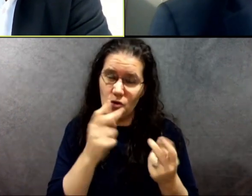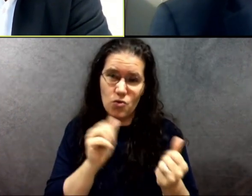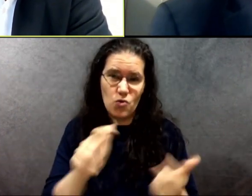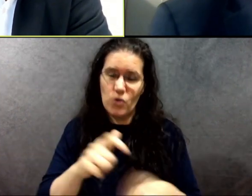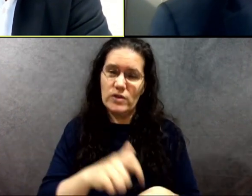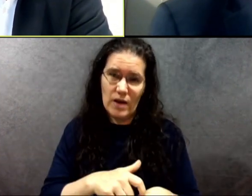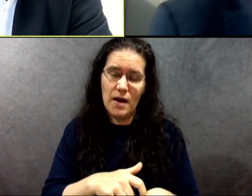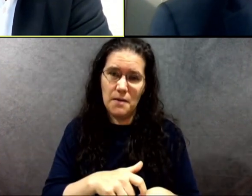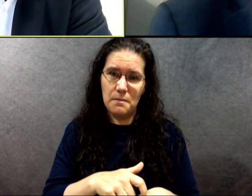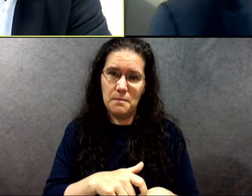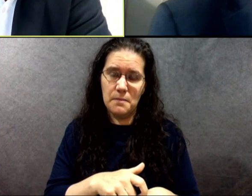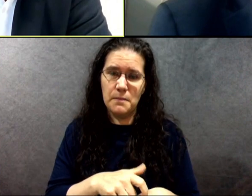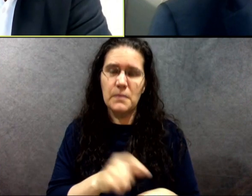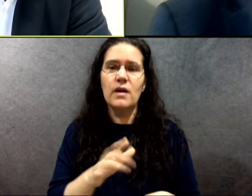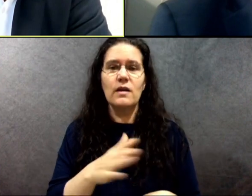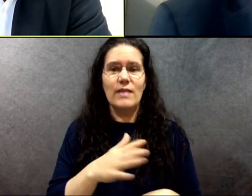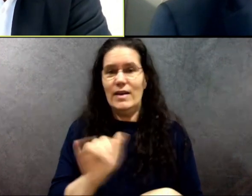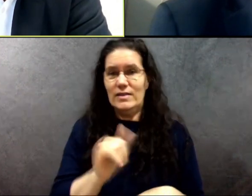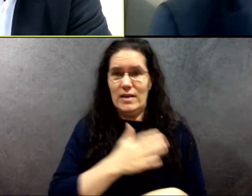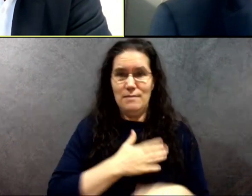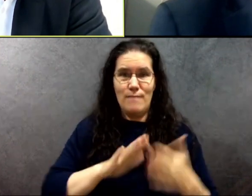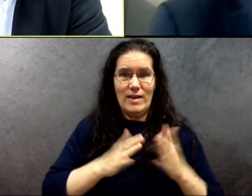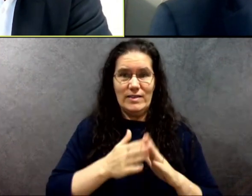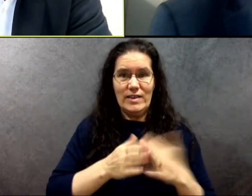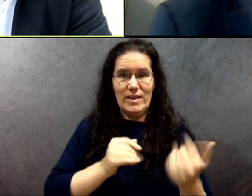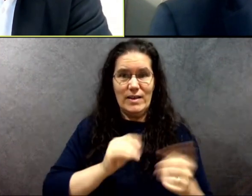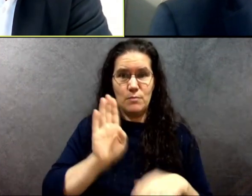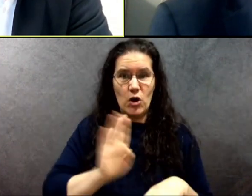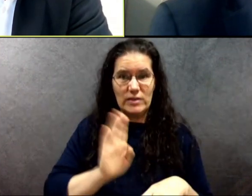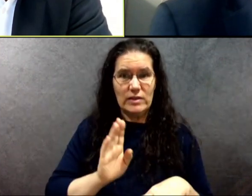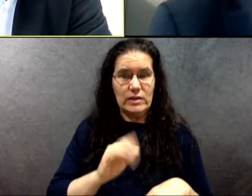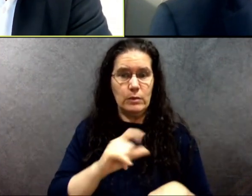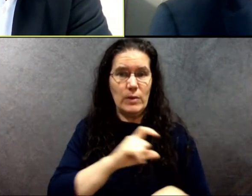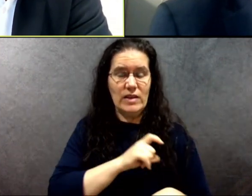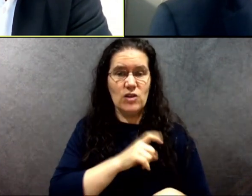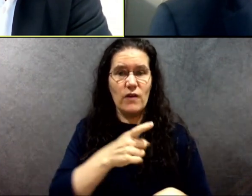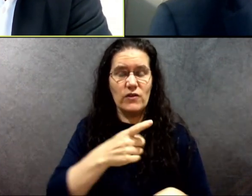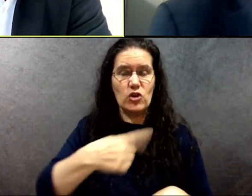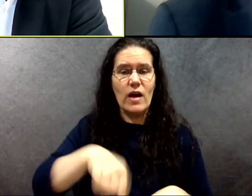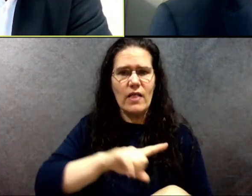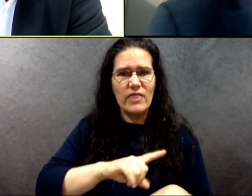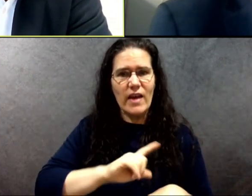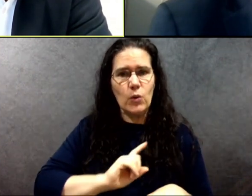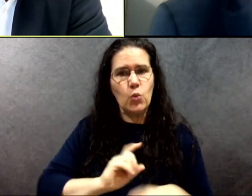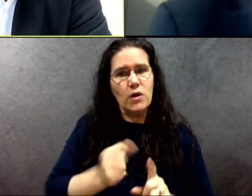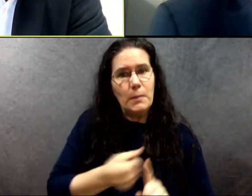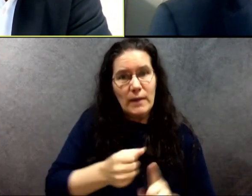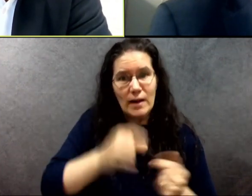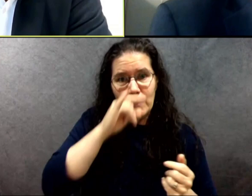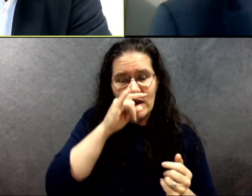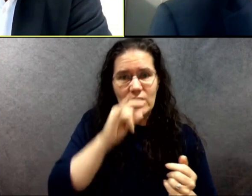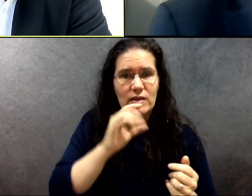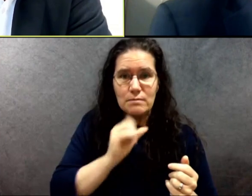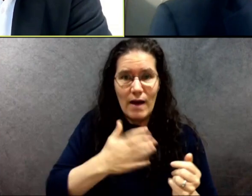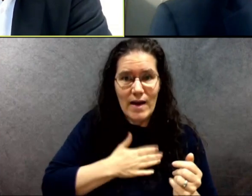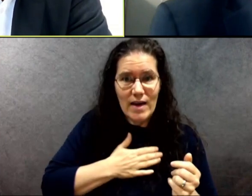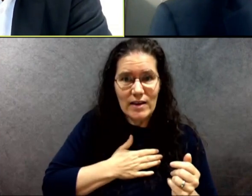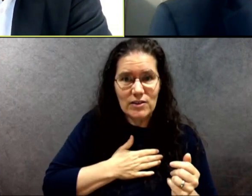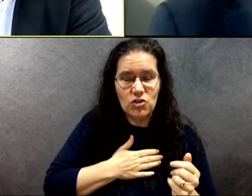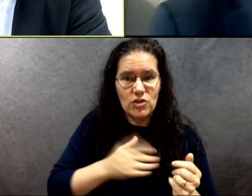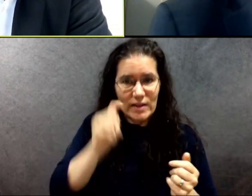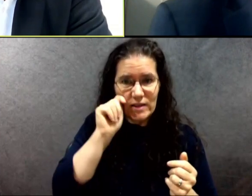And those same in my city, Boston police officers would beat up kids my age as a teenager,